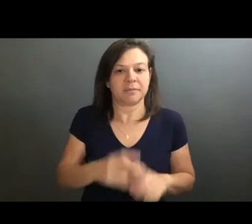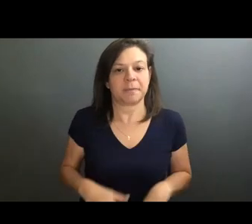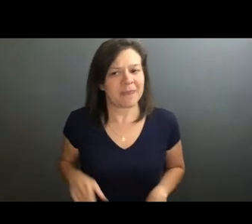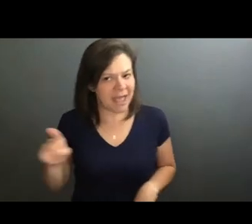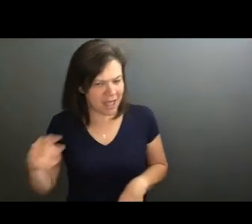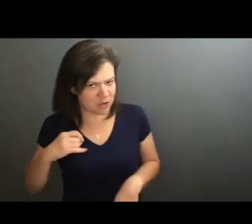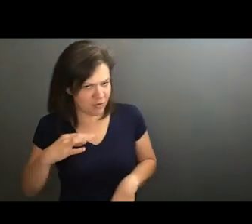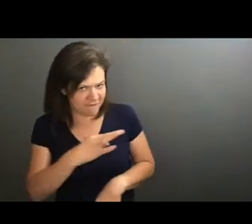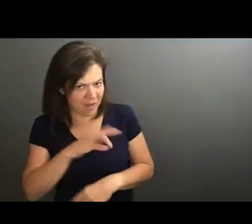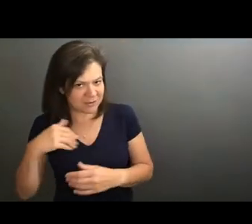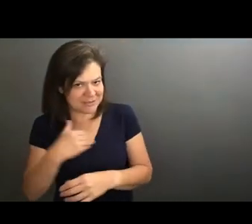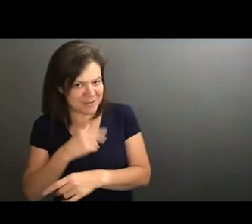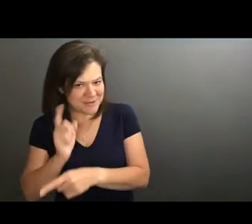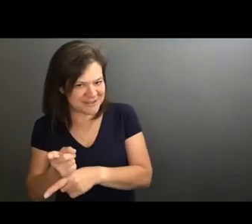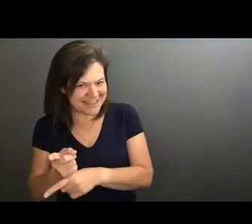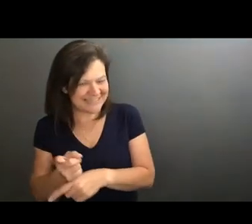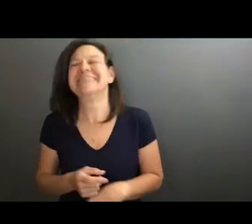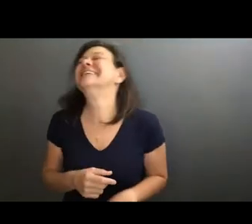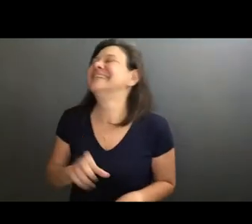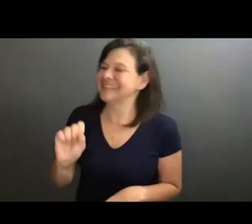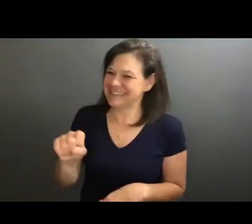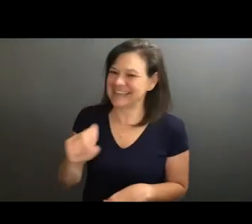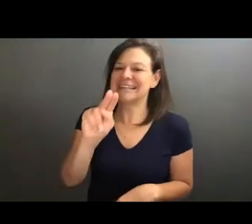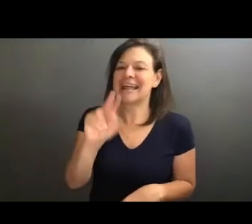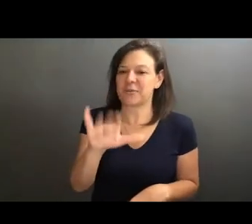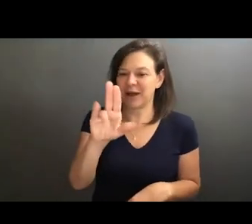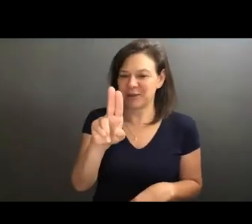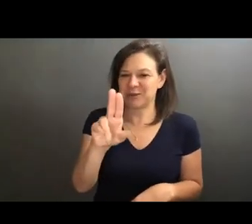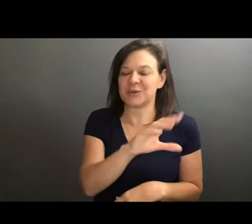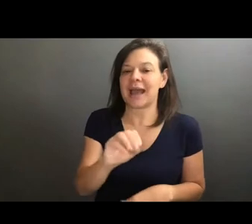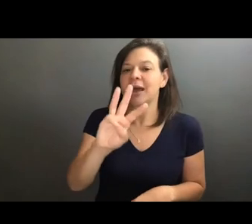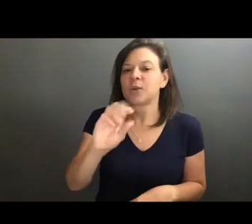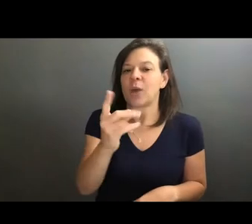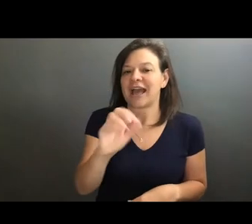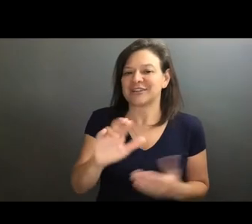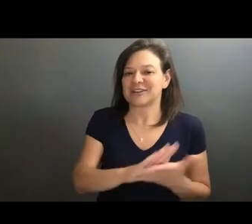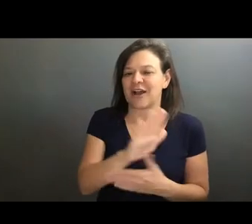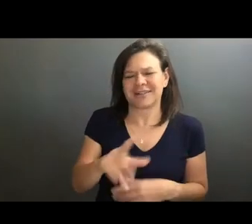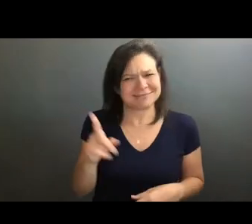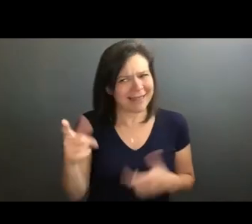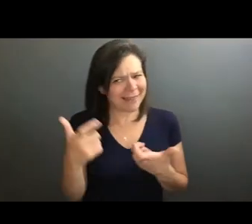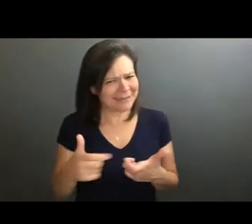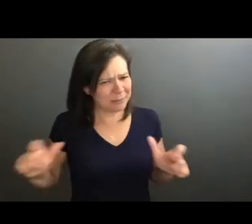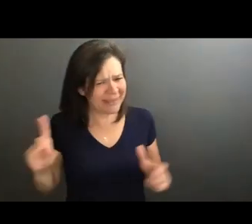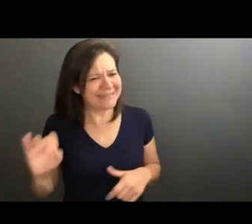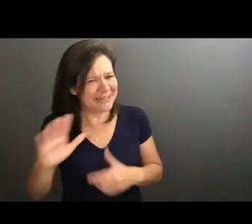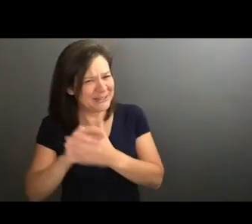faculty member, correct? Yes, at NYU and Wagner College. Yes, that's a big deal. Congratulations.